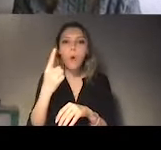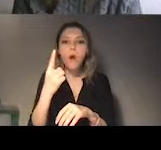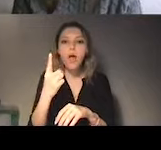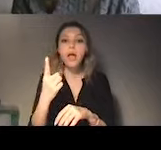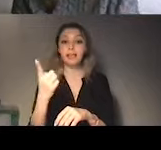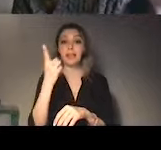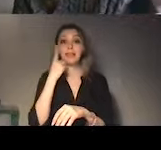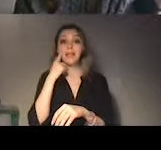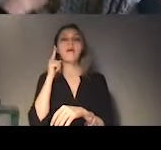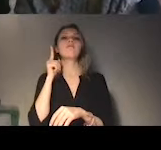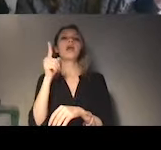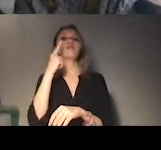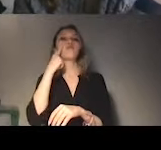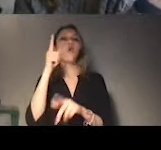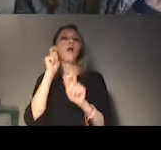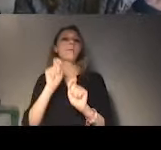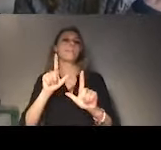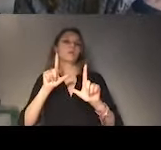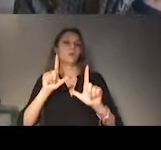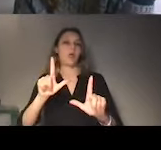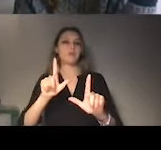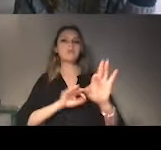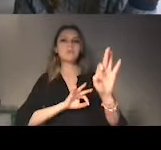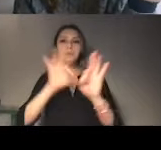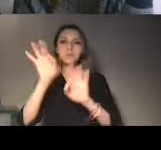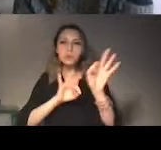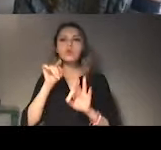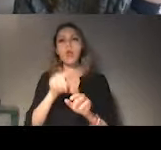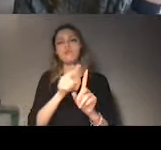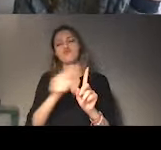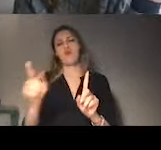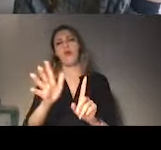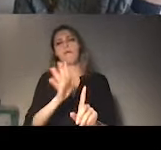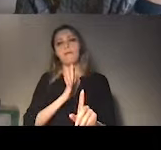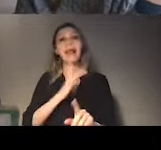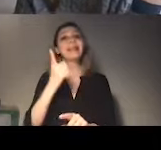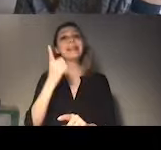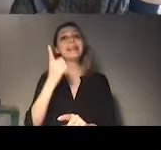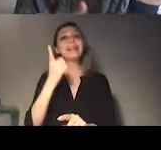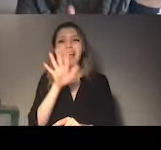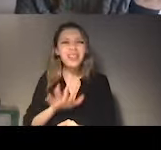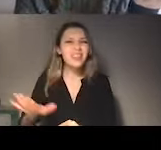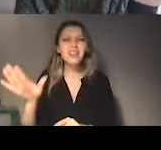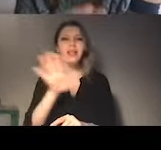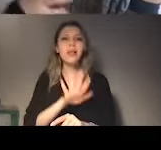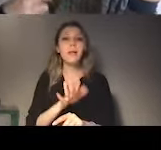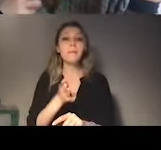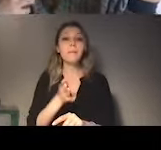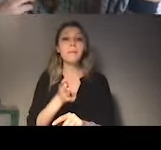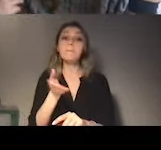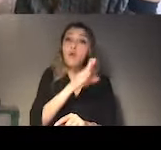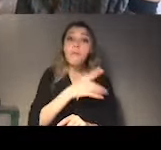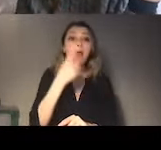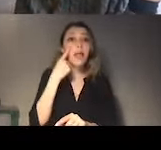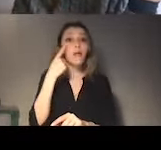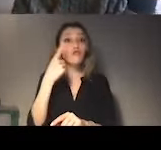basically states review other states. So we have a state-led peer review. that in your case has been Turkey has